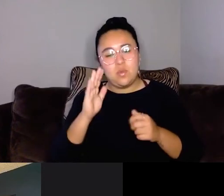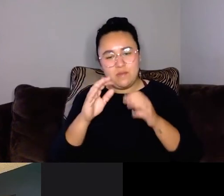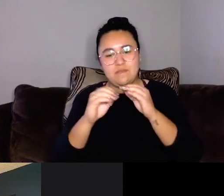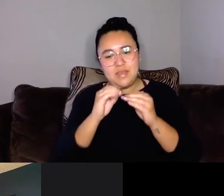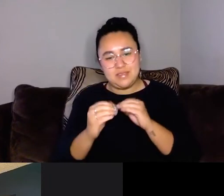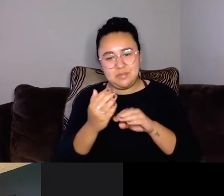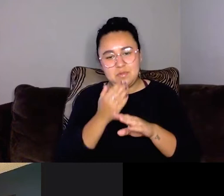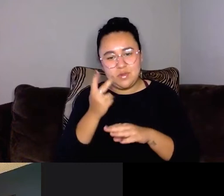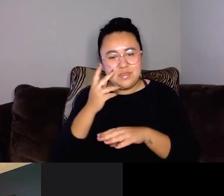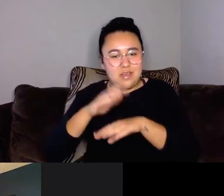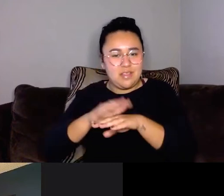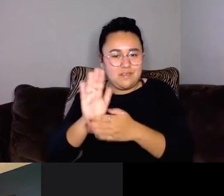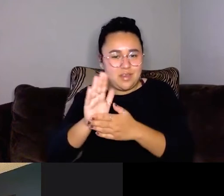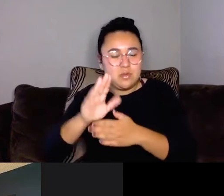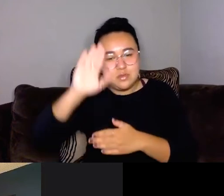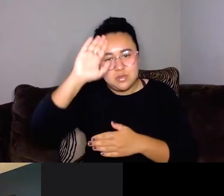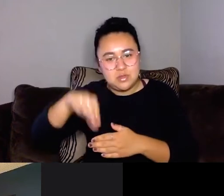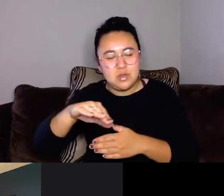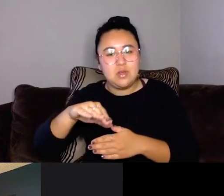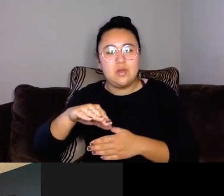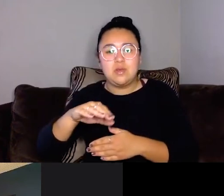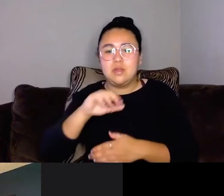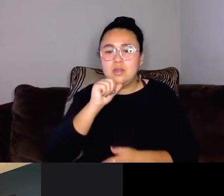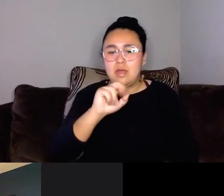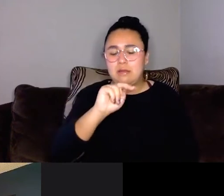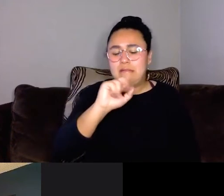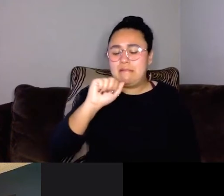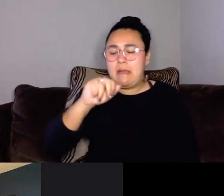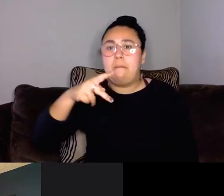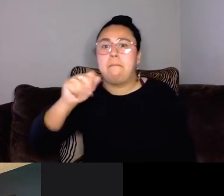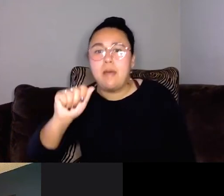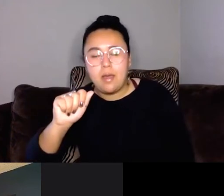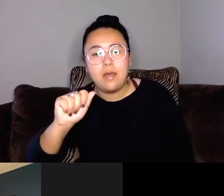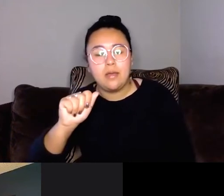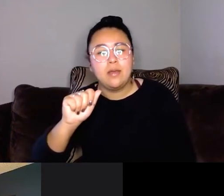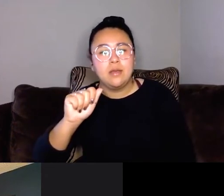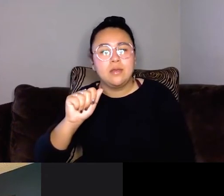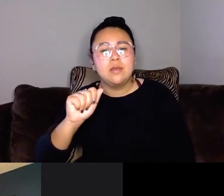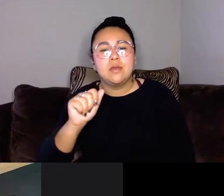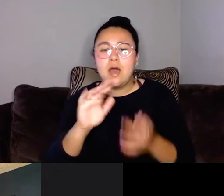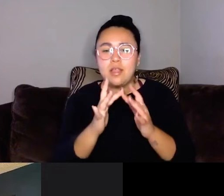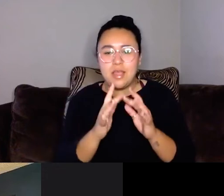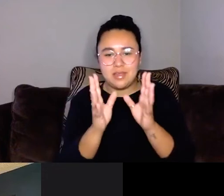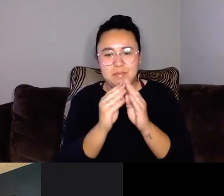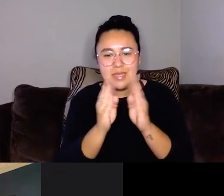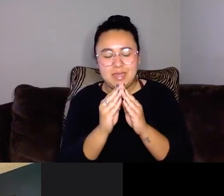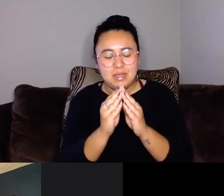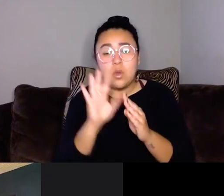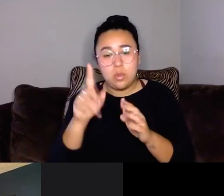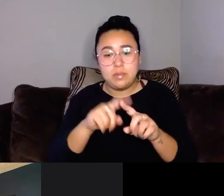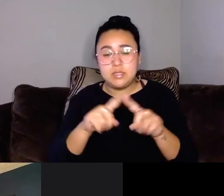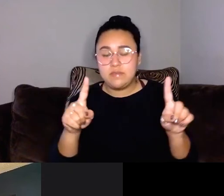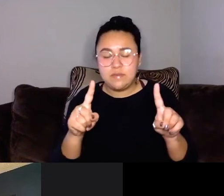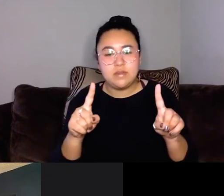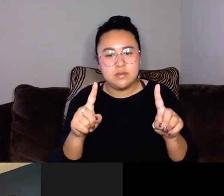videos so that you know that you are not at the NAPA webinar series, which would be a very different and much more whineful event.